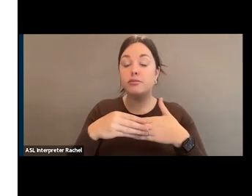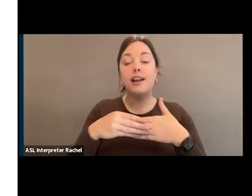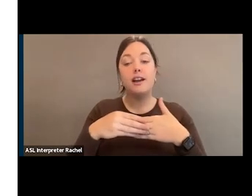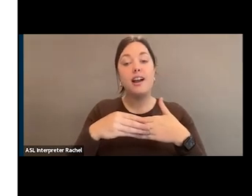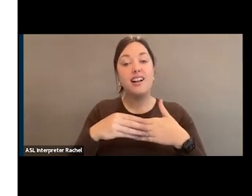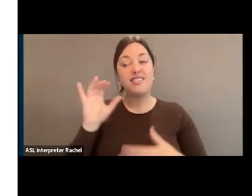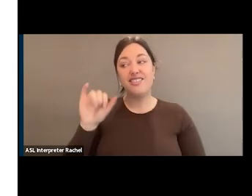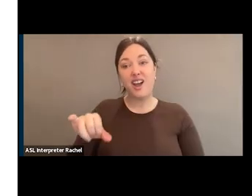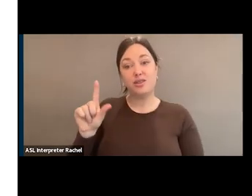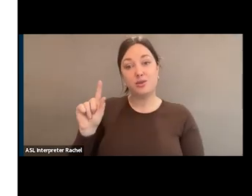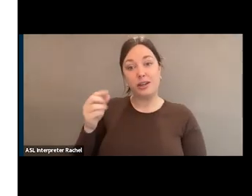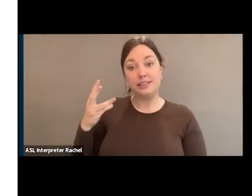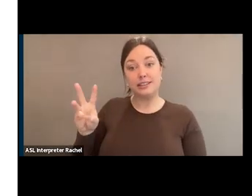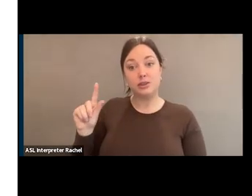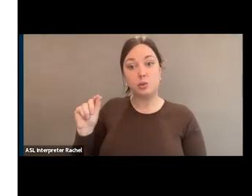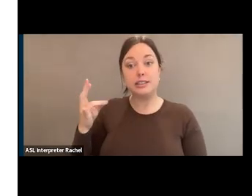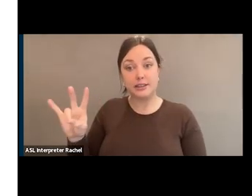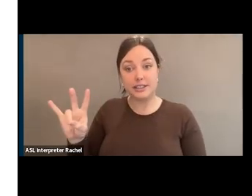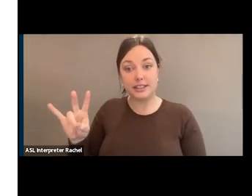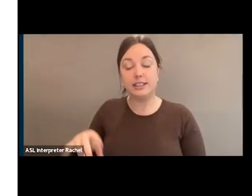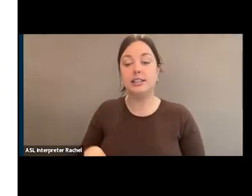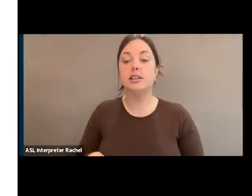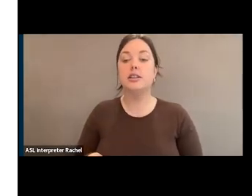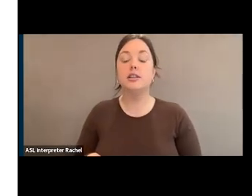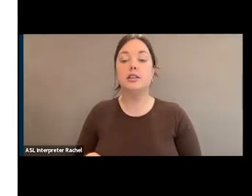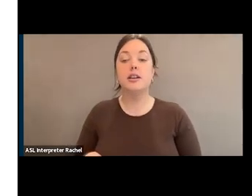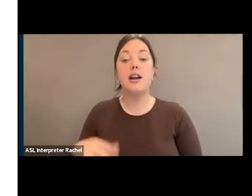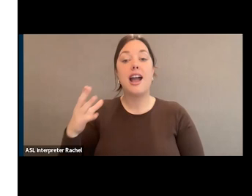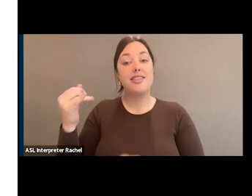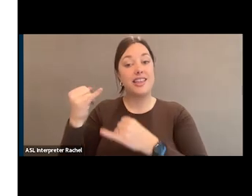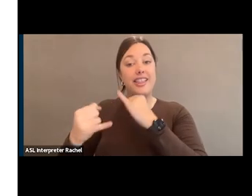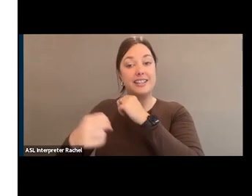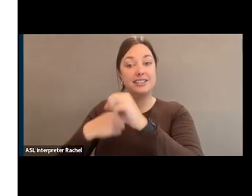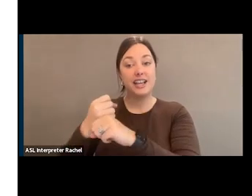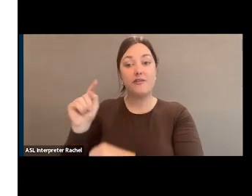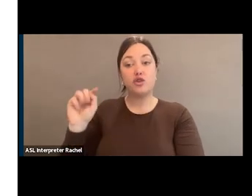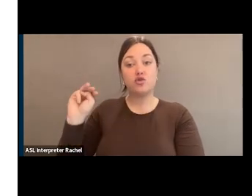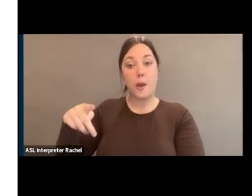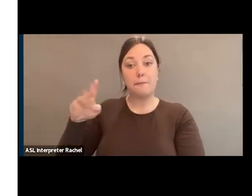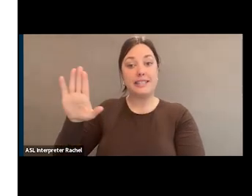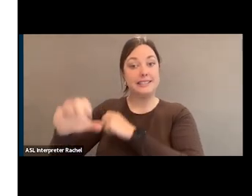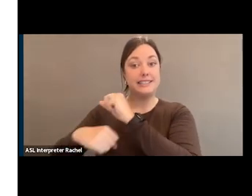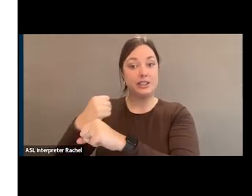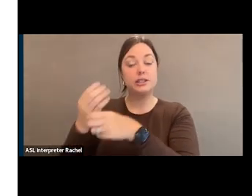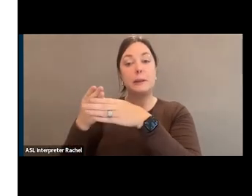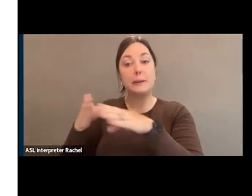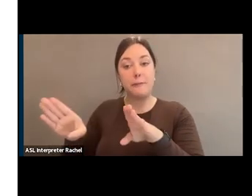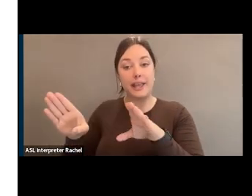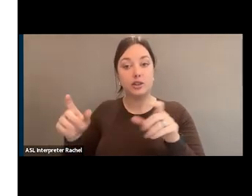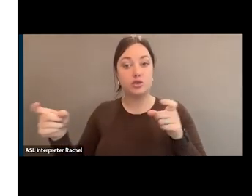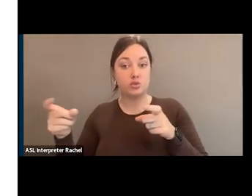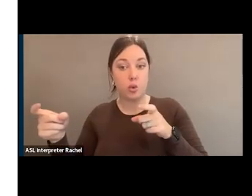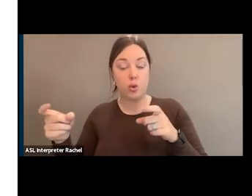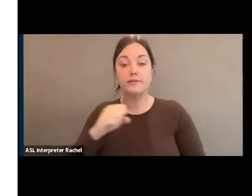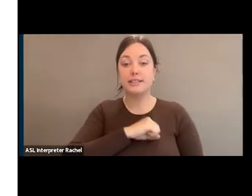in the last year of the Trump administration, split control of the Senate. And yes, it